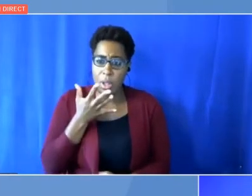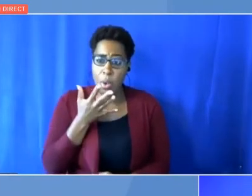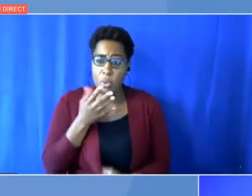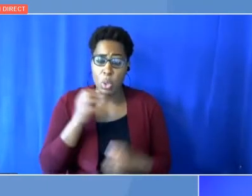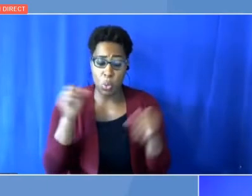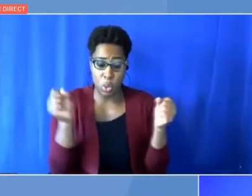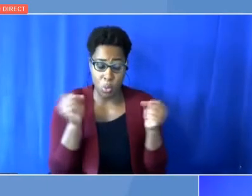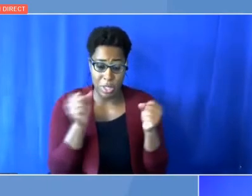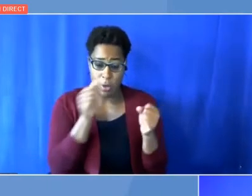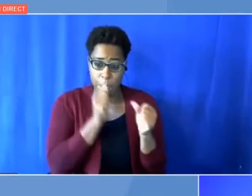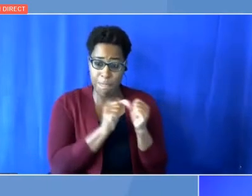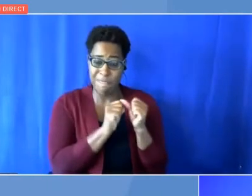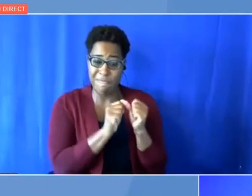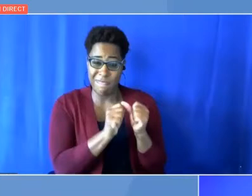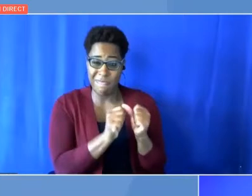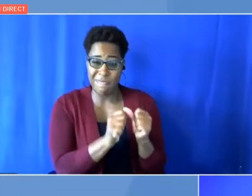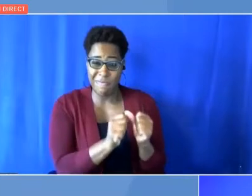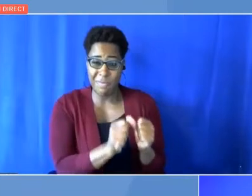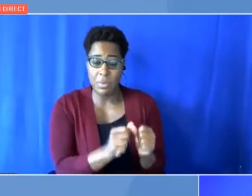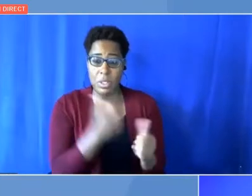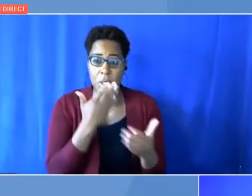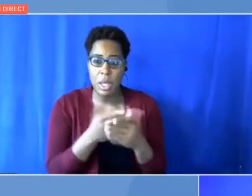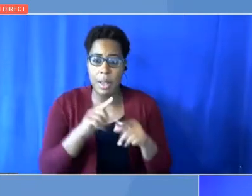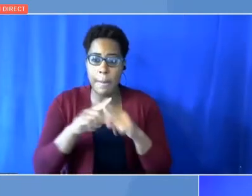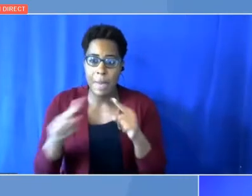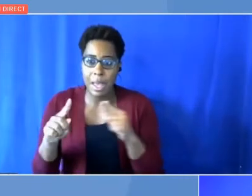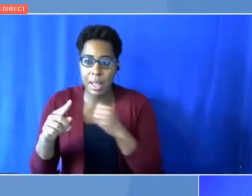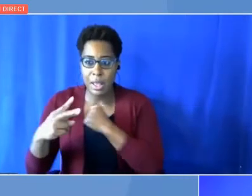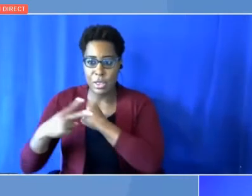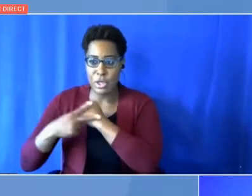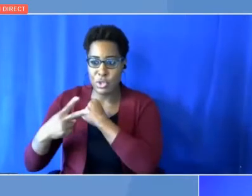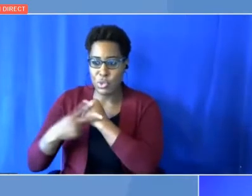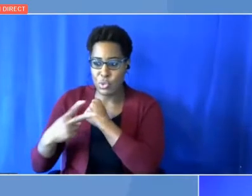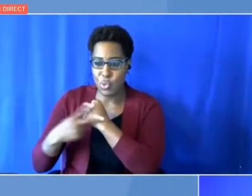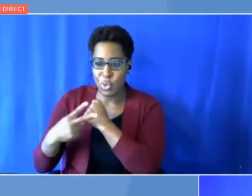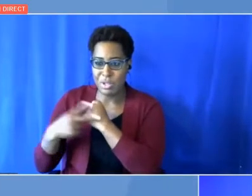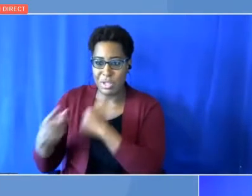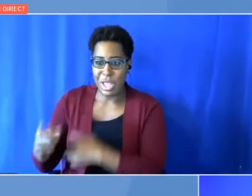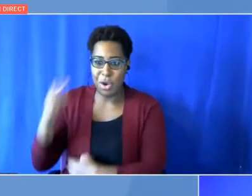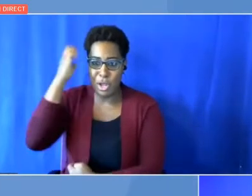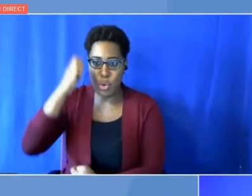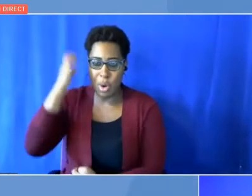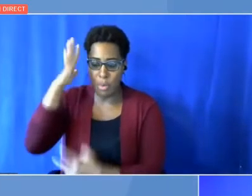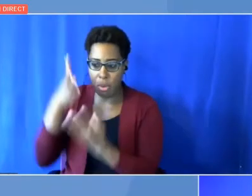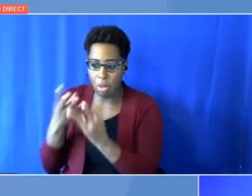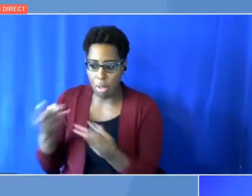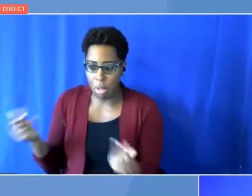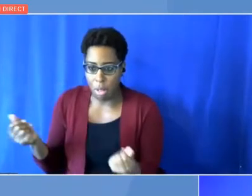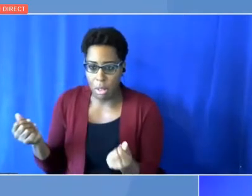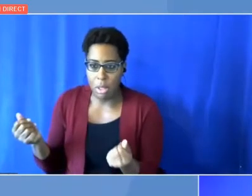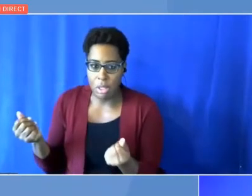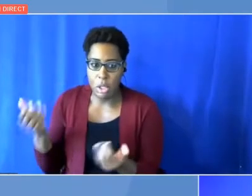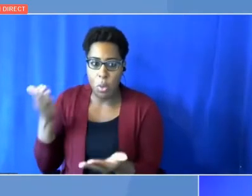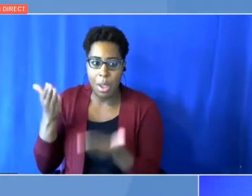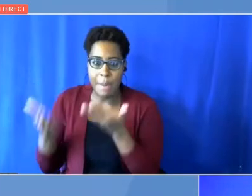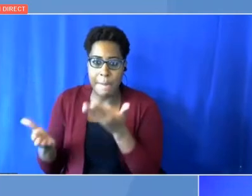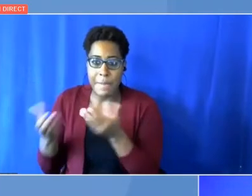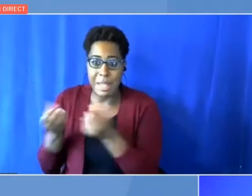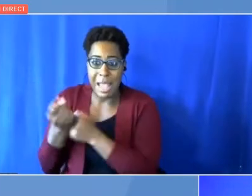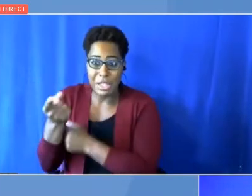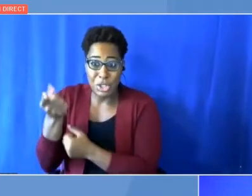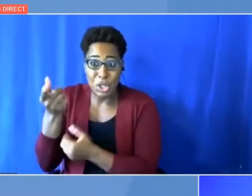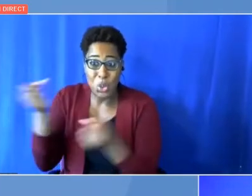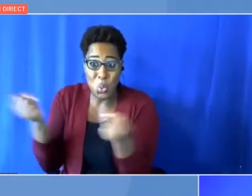storages will be empty in Europe and next winter could actually be more difficult. So given those pretty